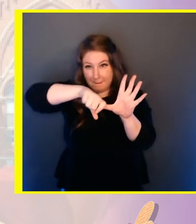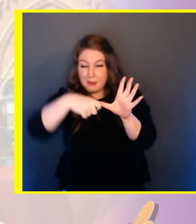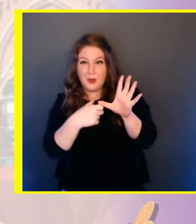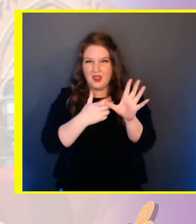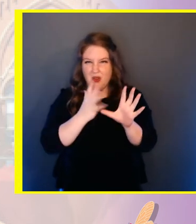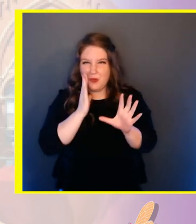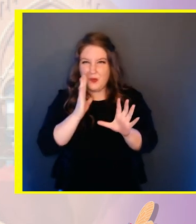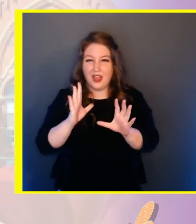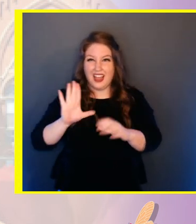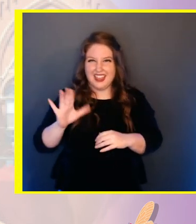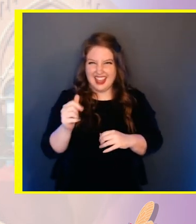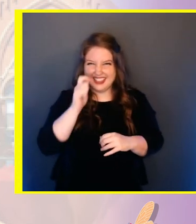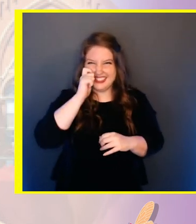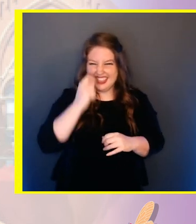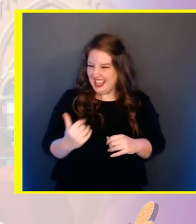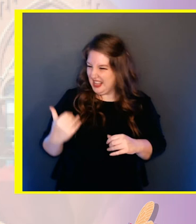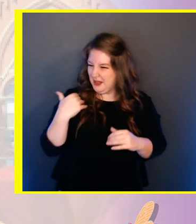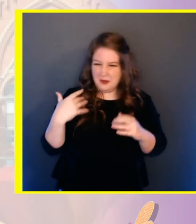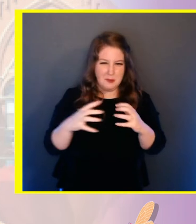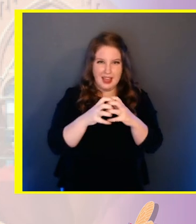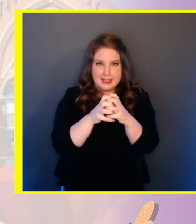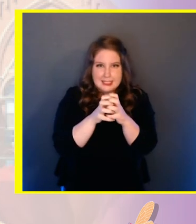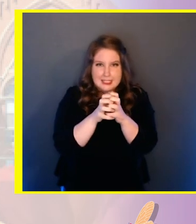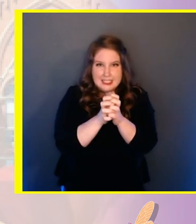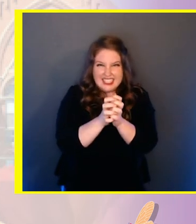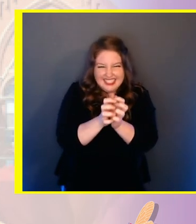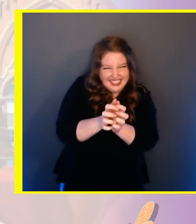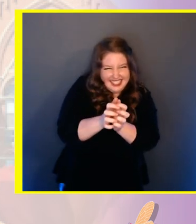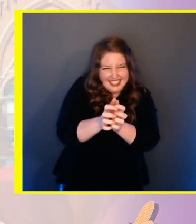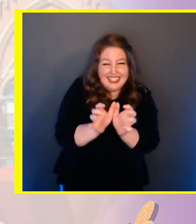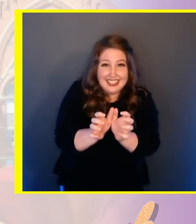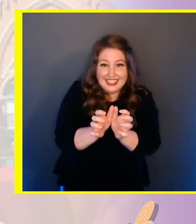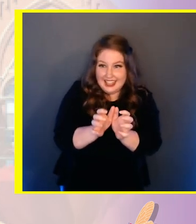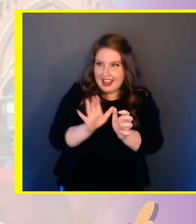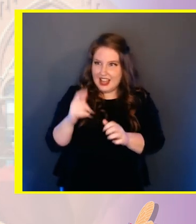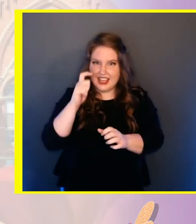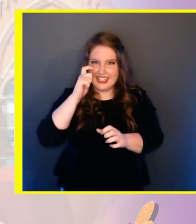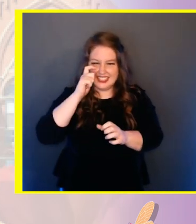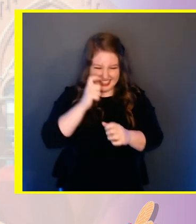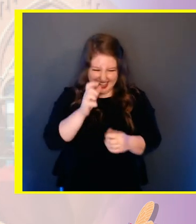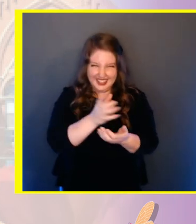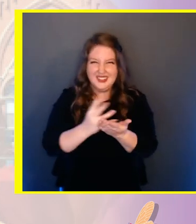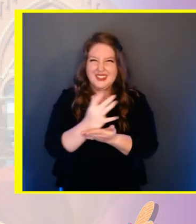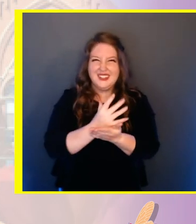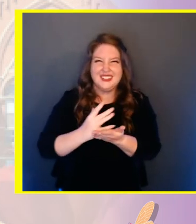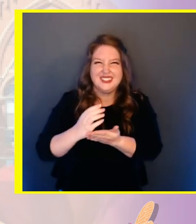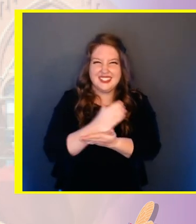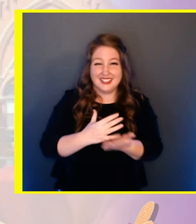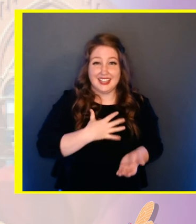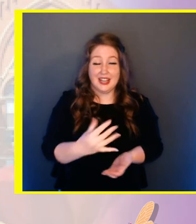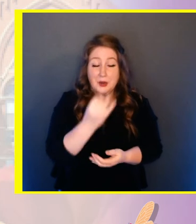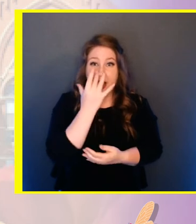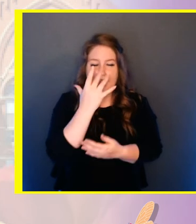split open and inside you see the creamy white adult cicada getting ready to emerge from the skin.